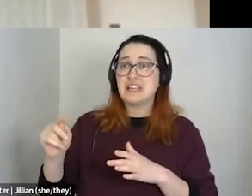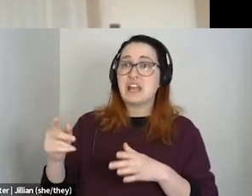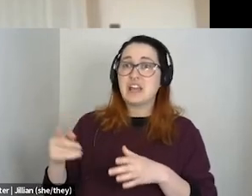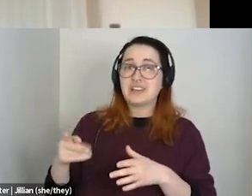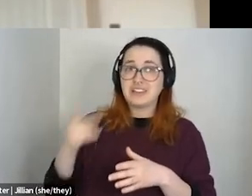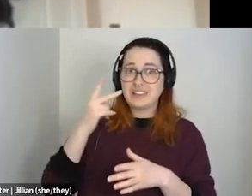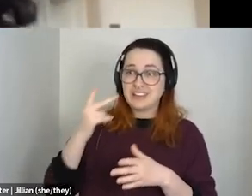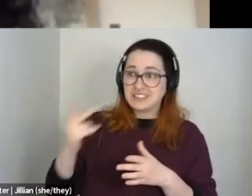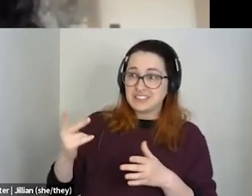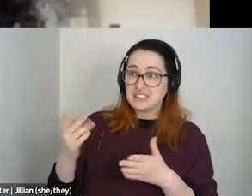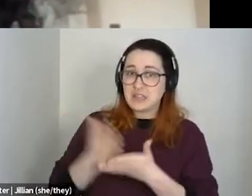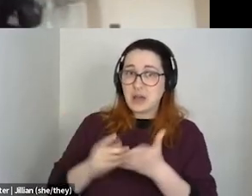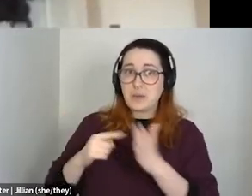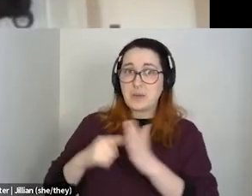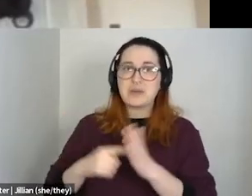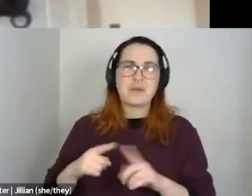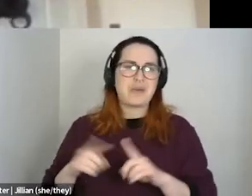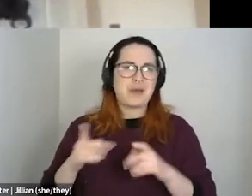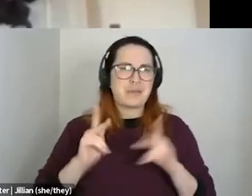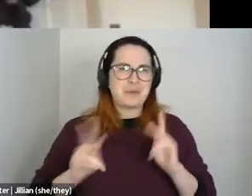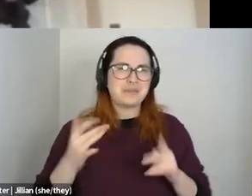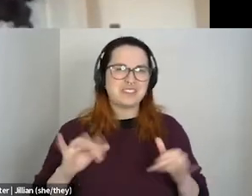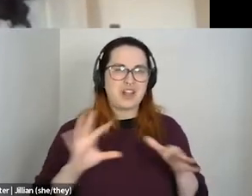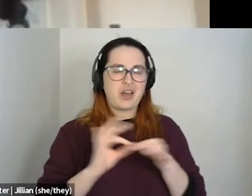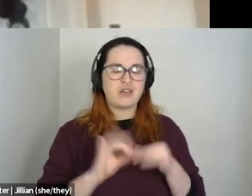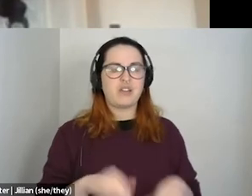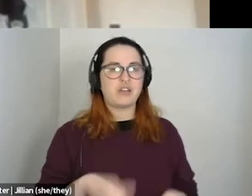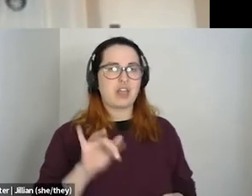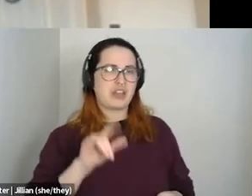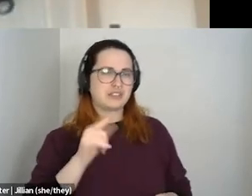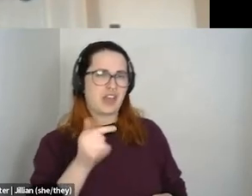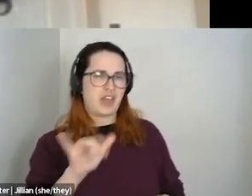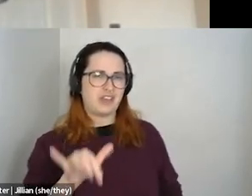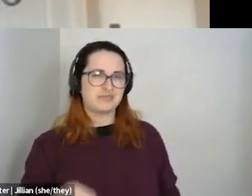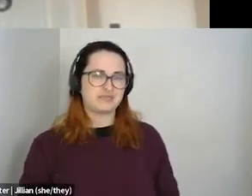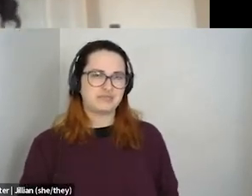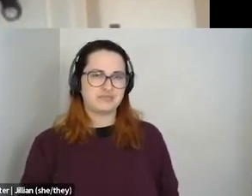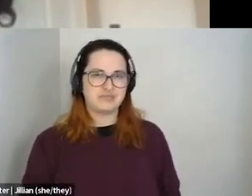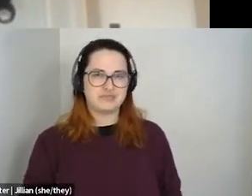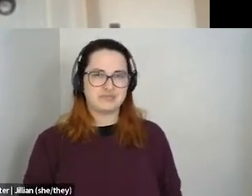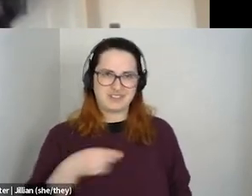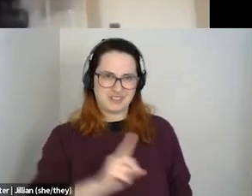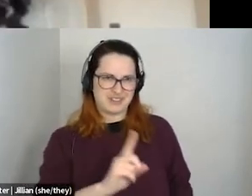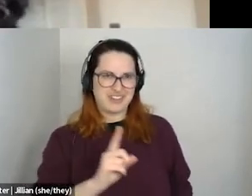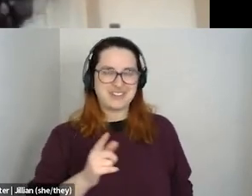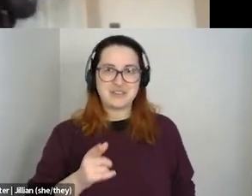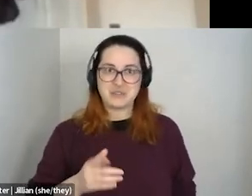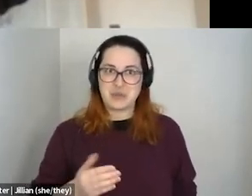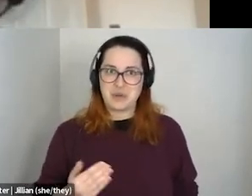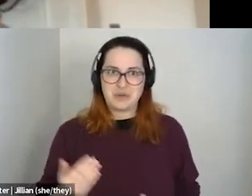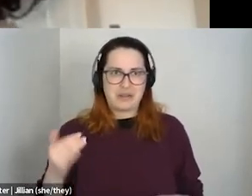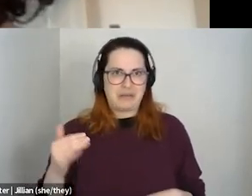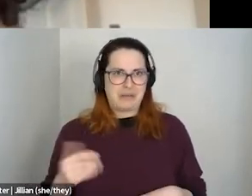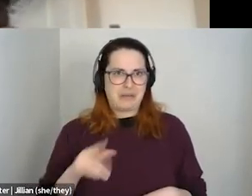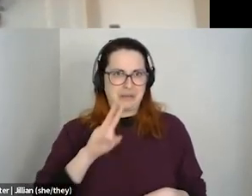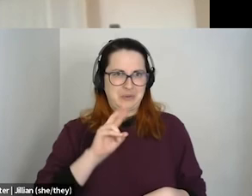gay as like a slur. So it's just like a very confusing, the 2000s, early 2000s are a very confusing time